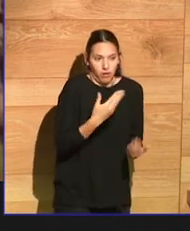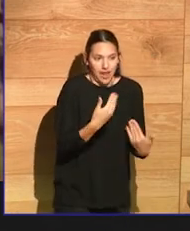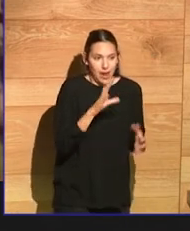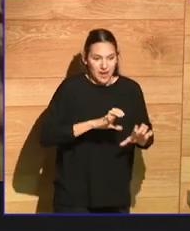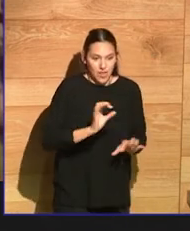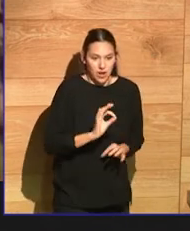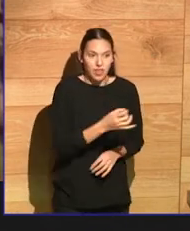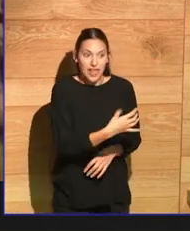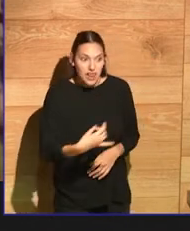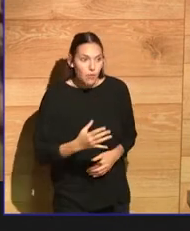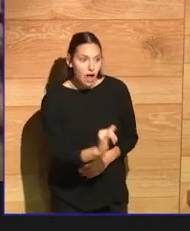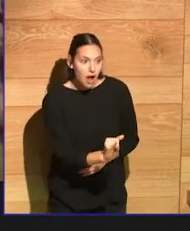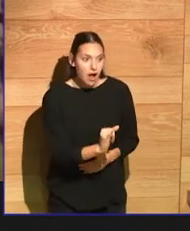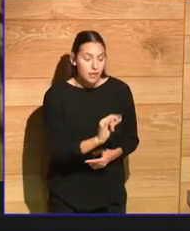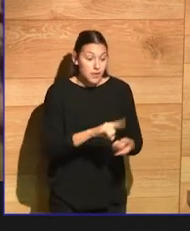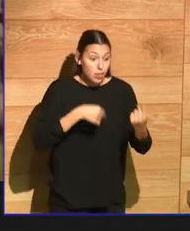market.